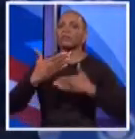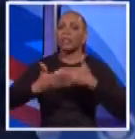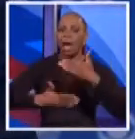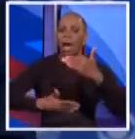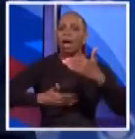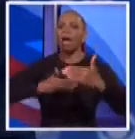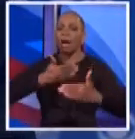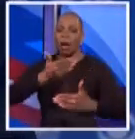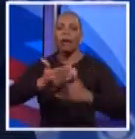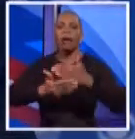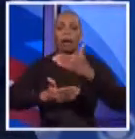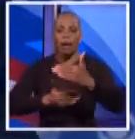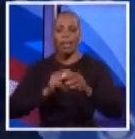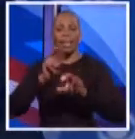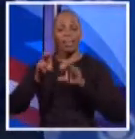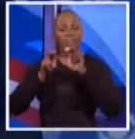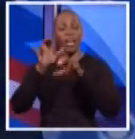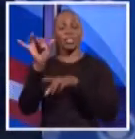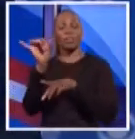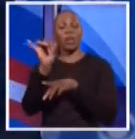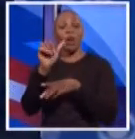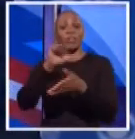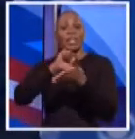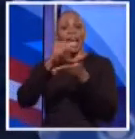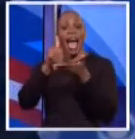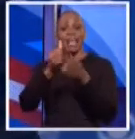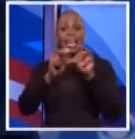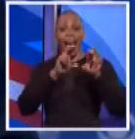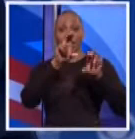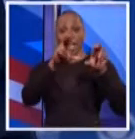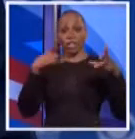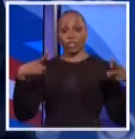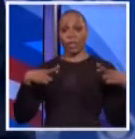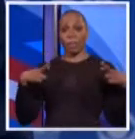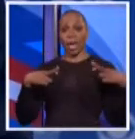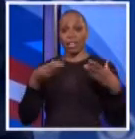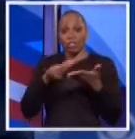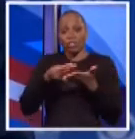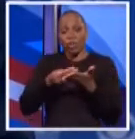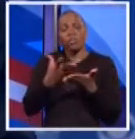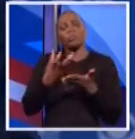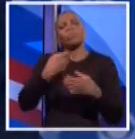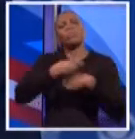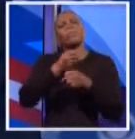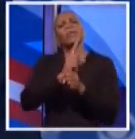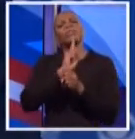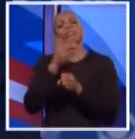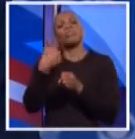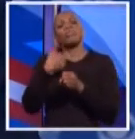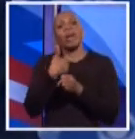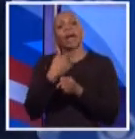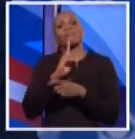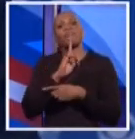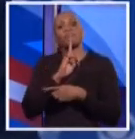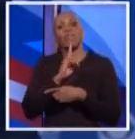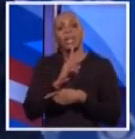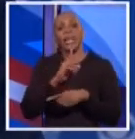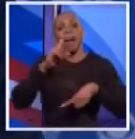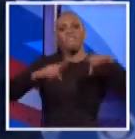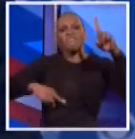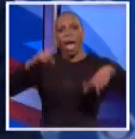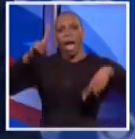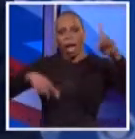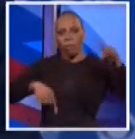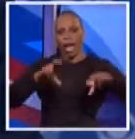long period of time. And that also speaks to the asset allocation of the pension fund. You want to make sure that you have a varied allocation because you